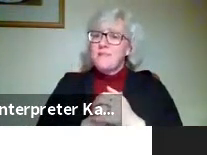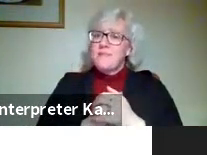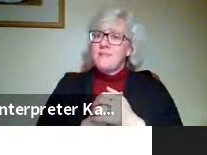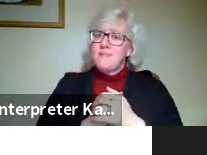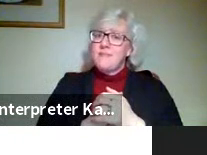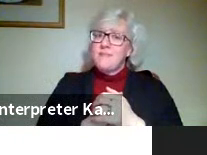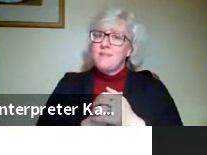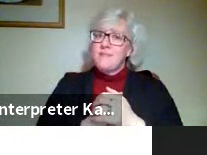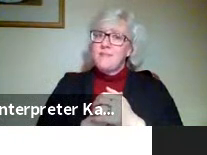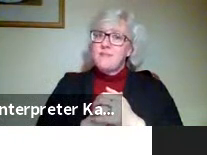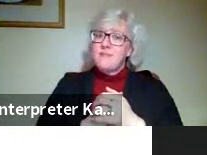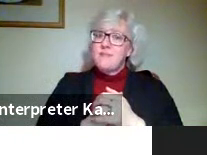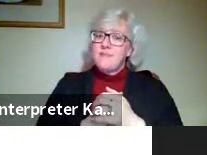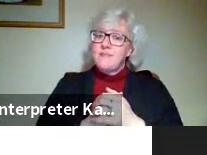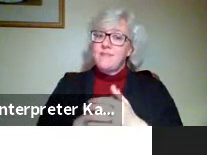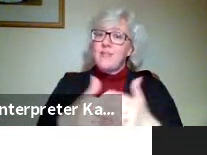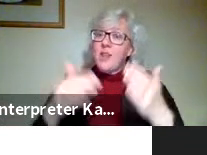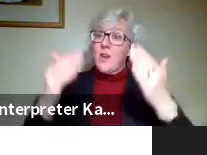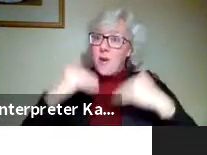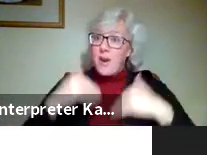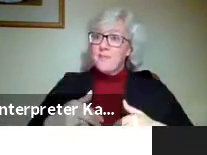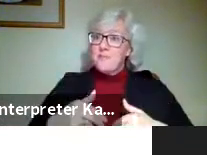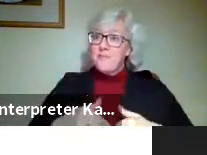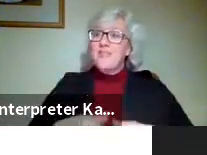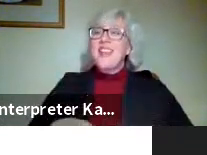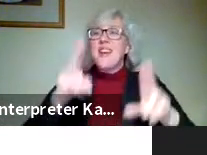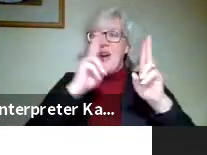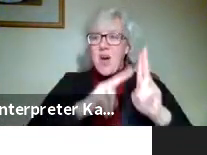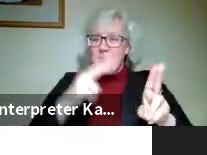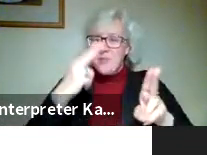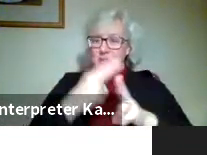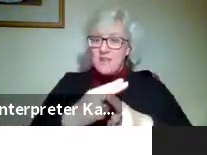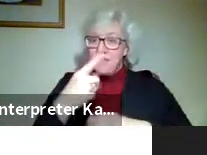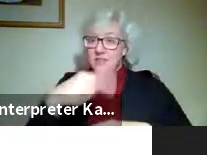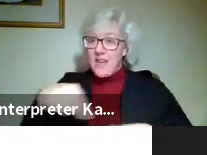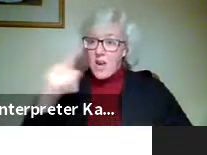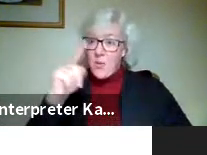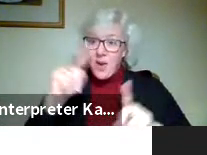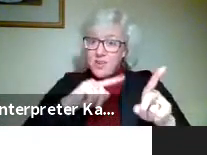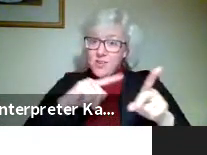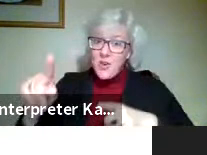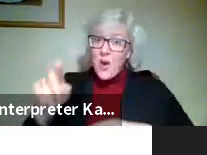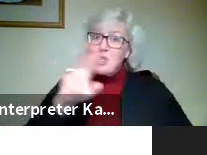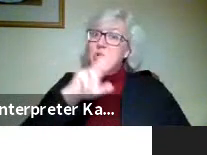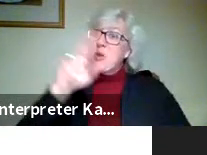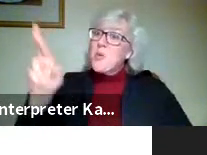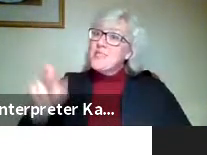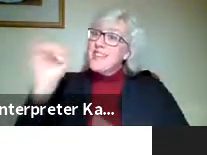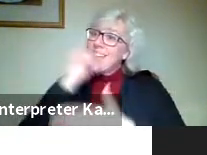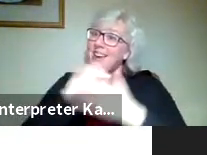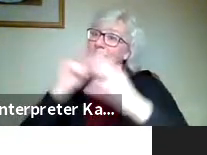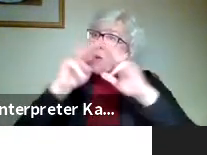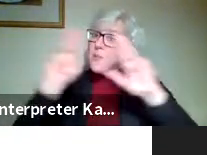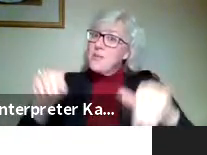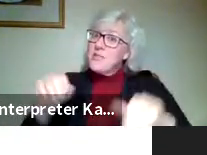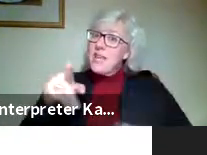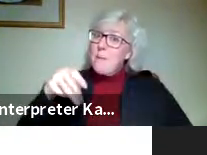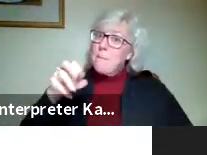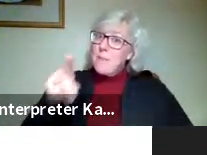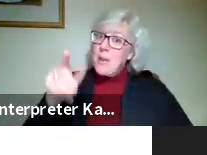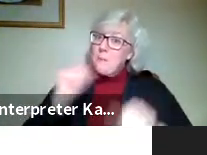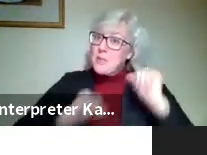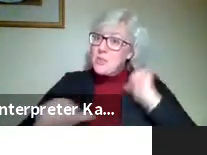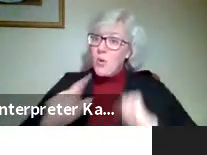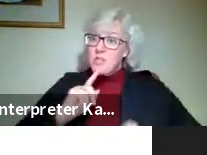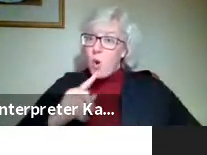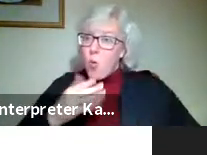It does. All right. Honorable mention. Has anybody ever been to the Racine Art Museum peep show? This is a